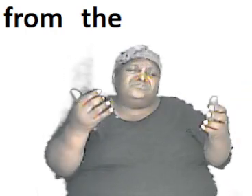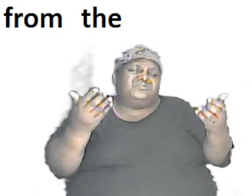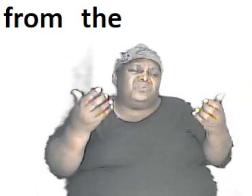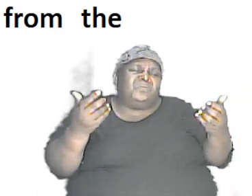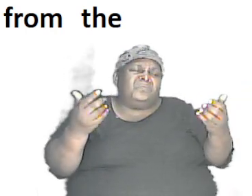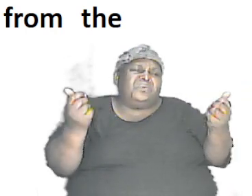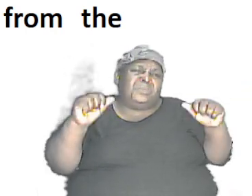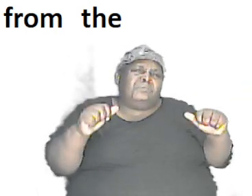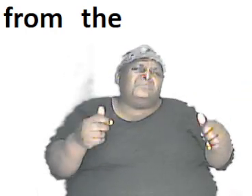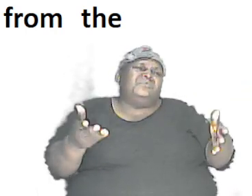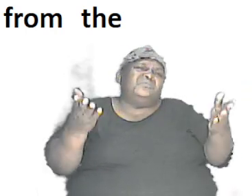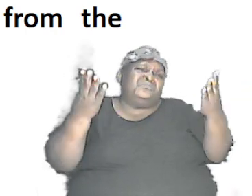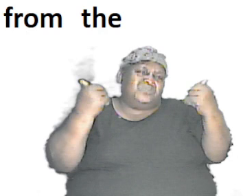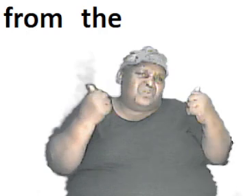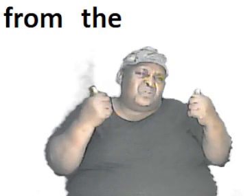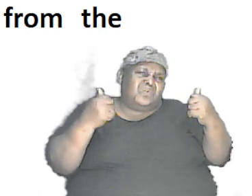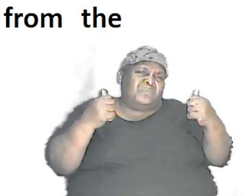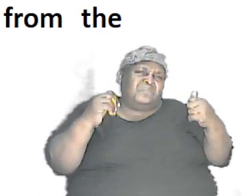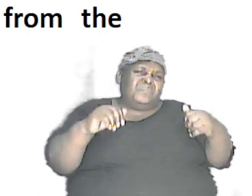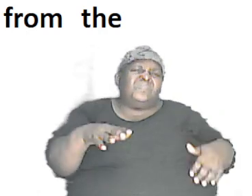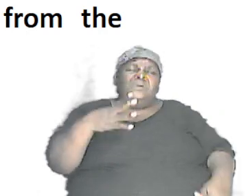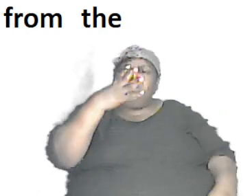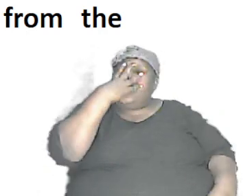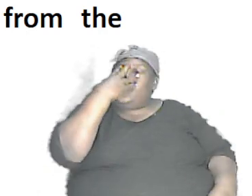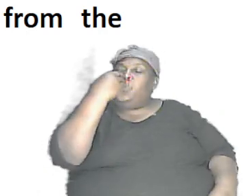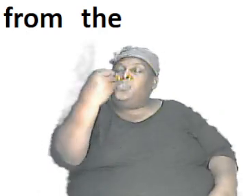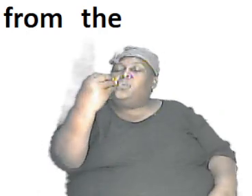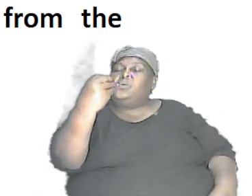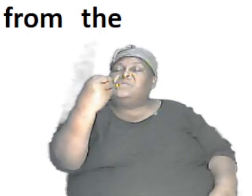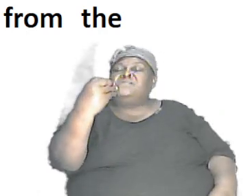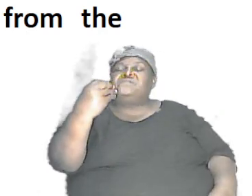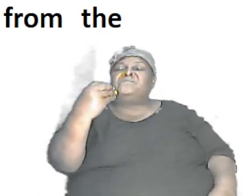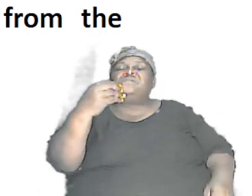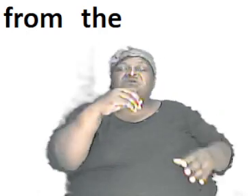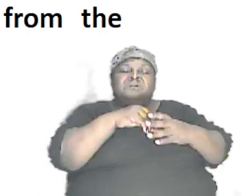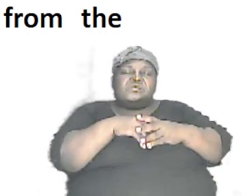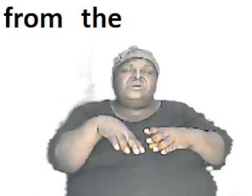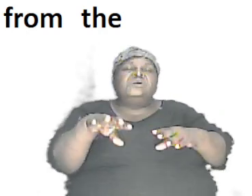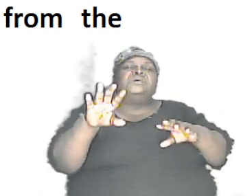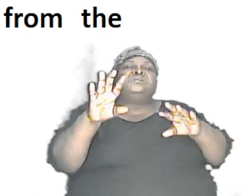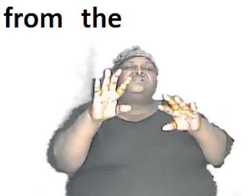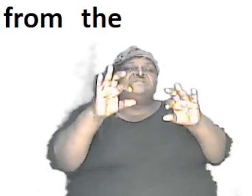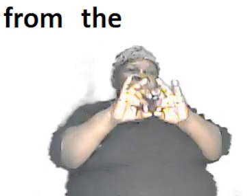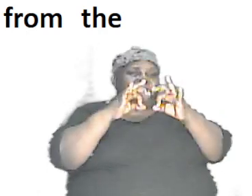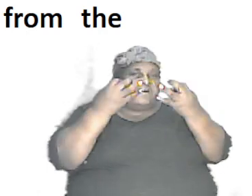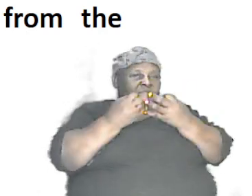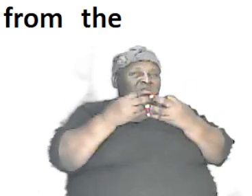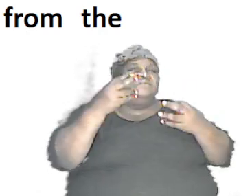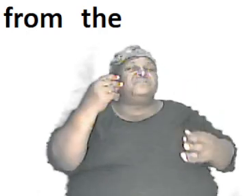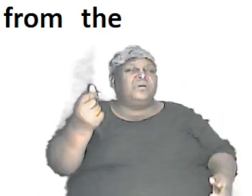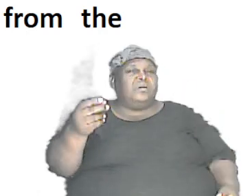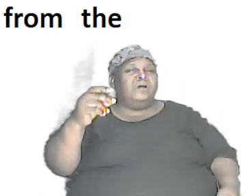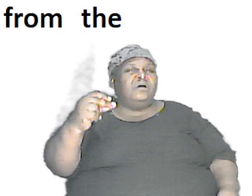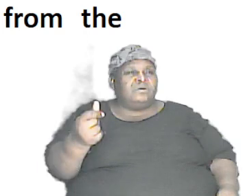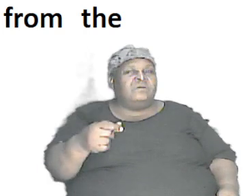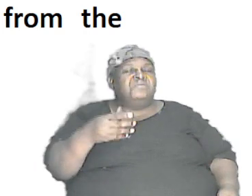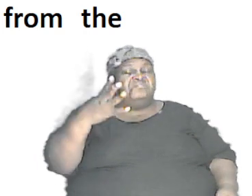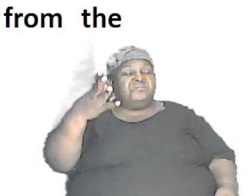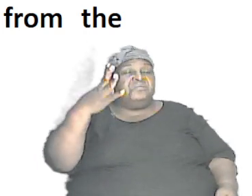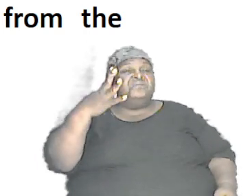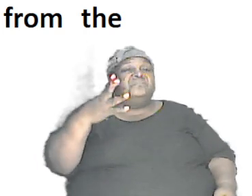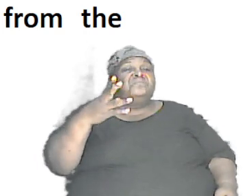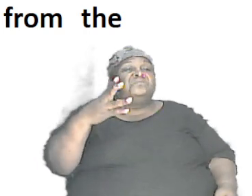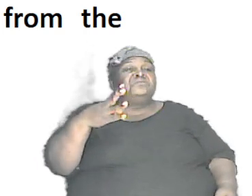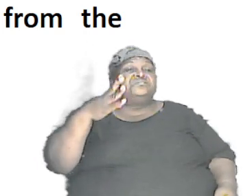conclusion that a wolf is in the dog family so it is the studies that they have done so these that are experts in that